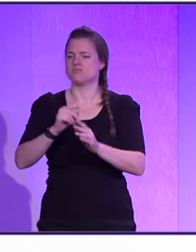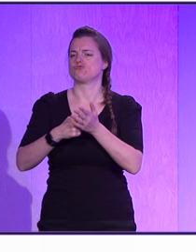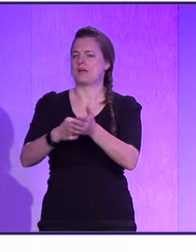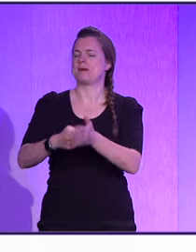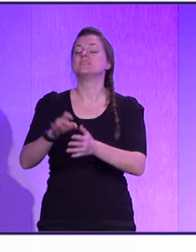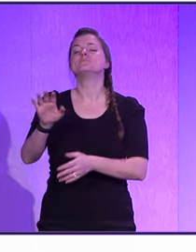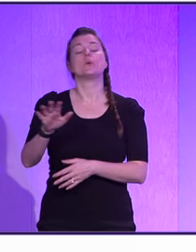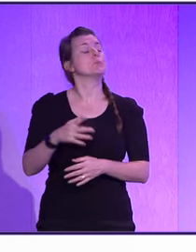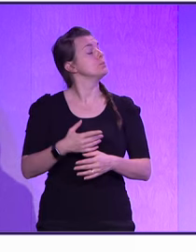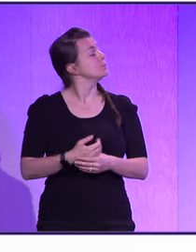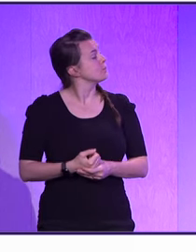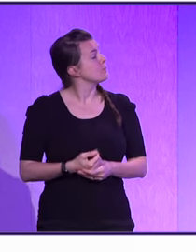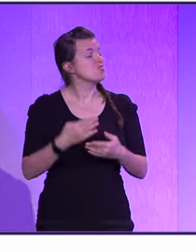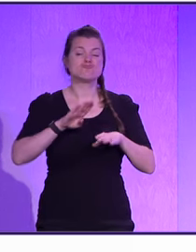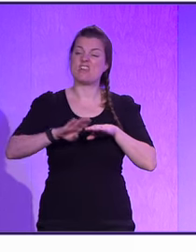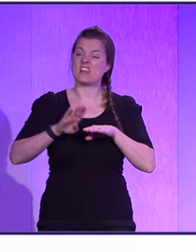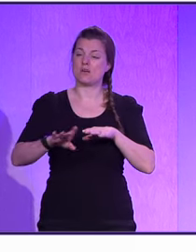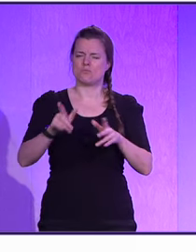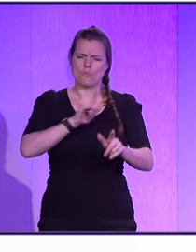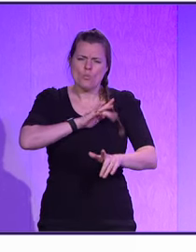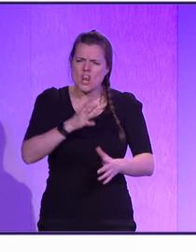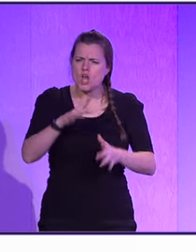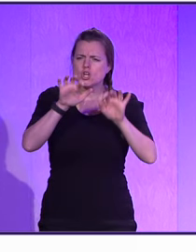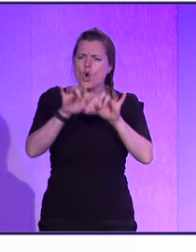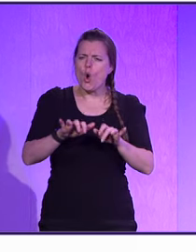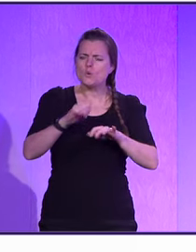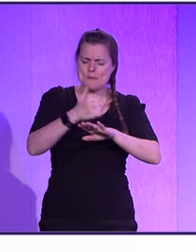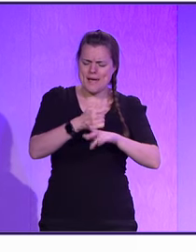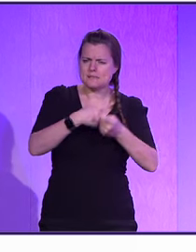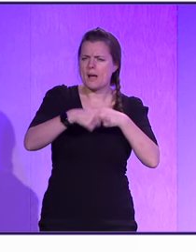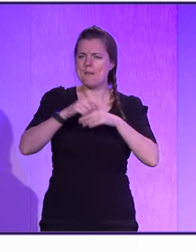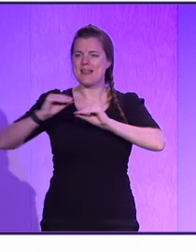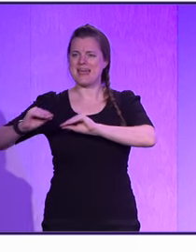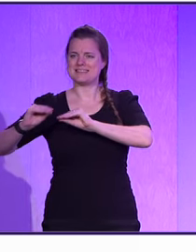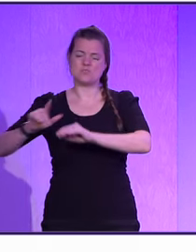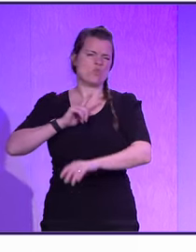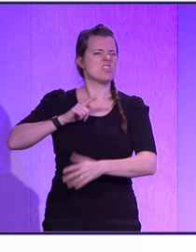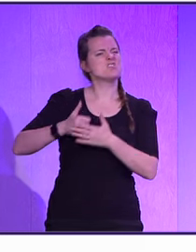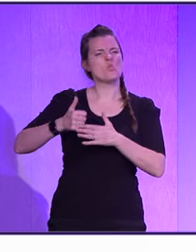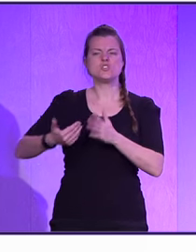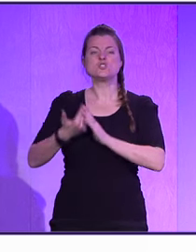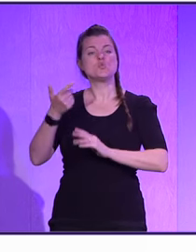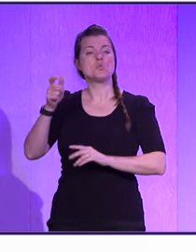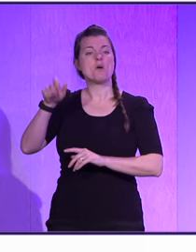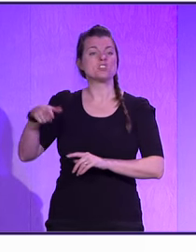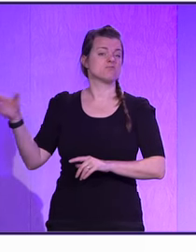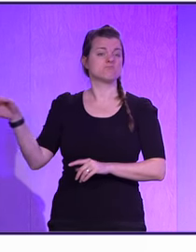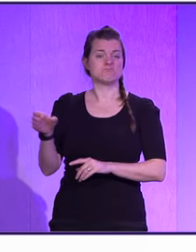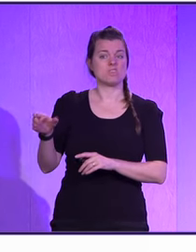I talked about training, and here's a few examples. Why don't you turn your code bases into lessons? There's always a new person coming in